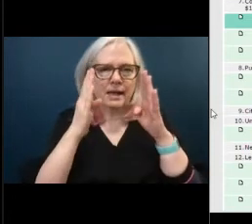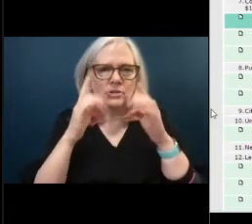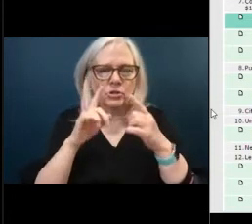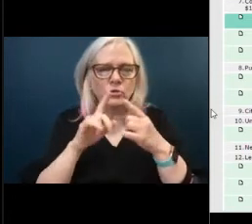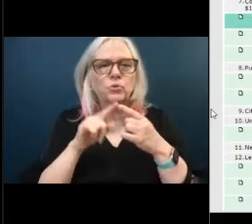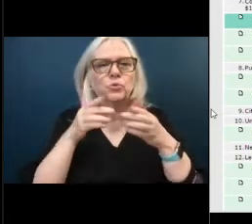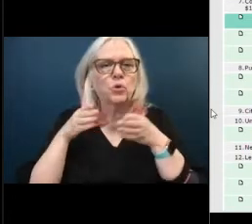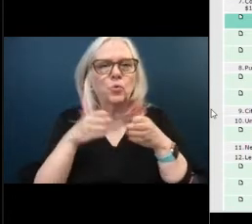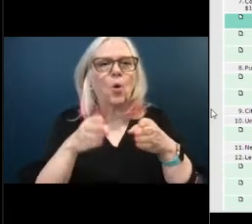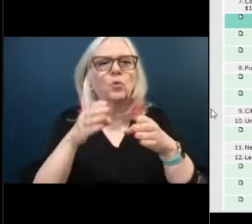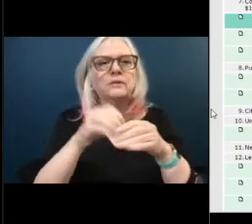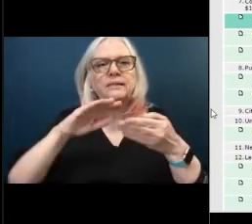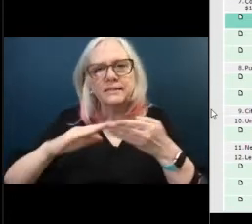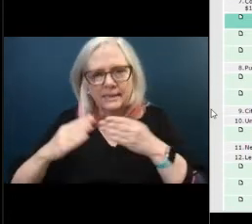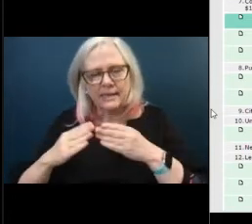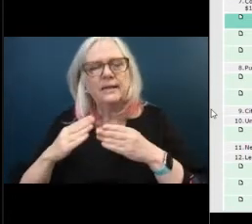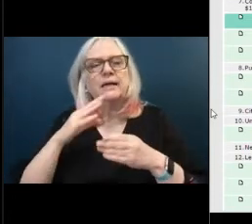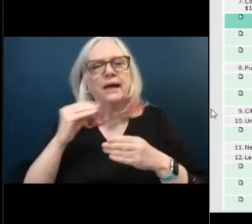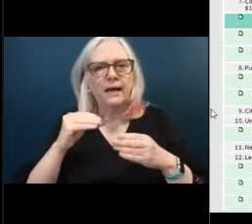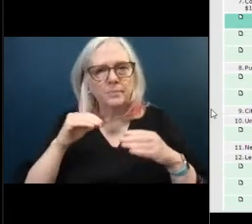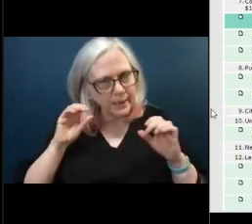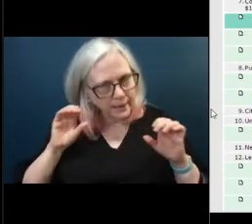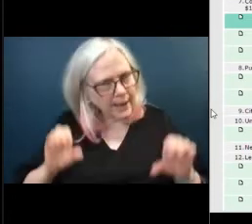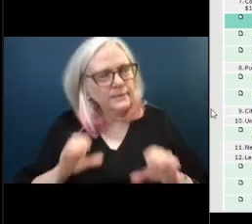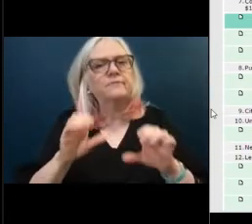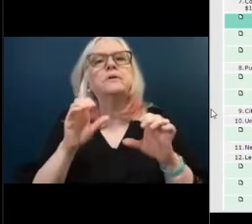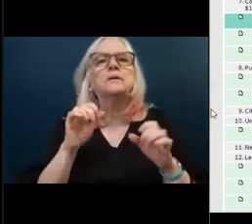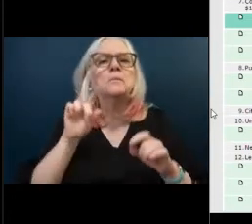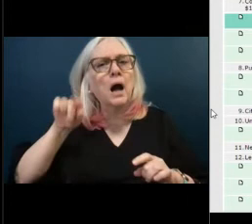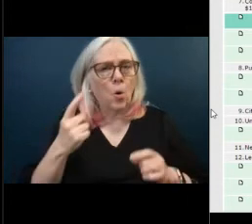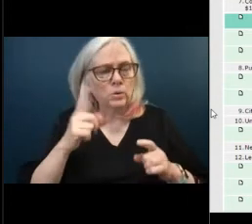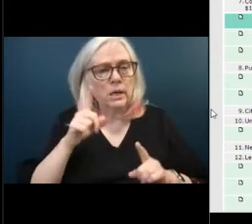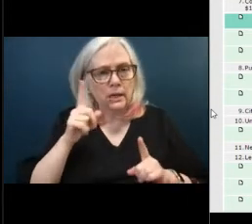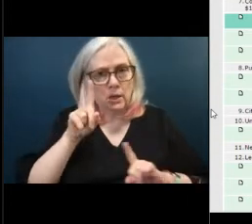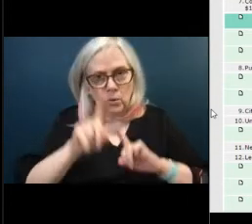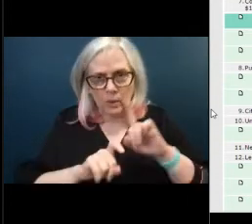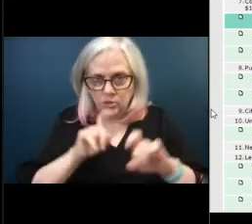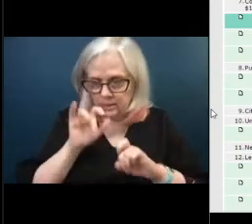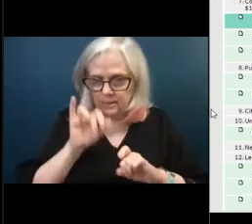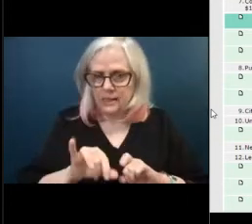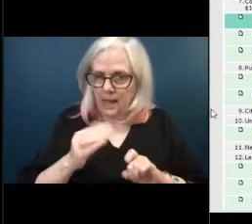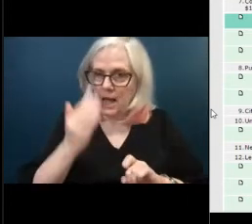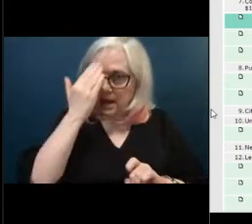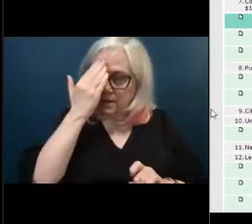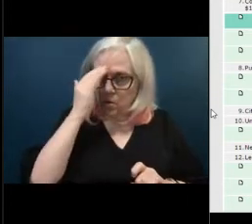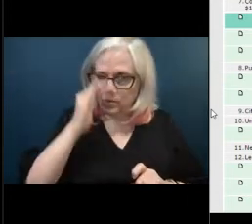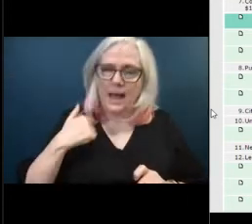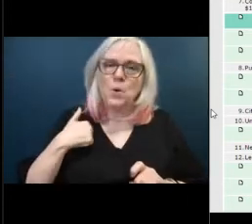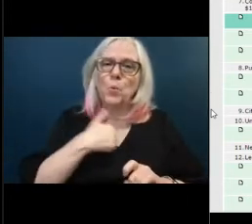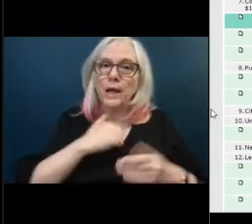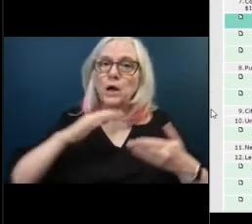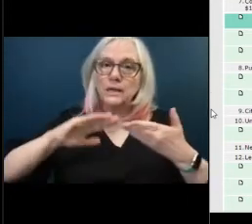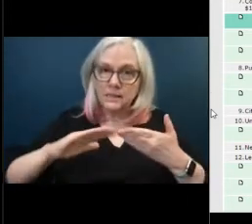the city and being proactive my only question is i know that we are a city and we have to